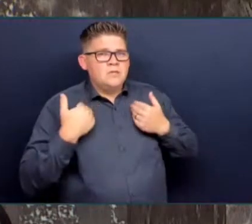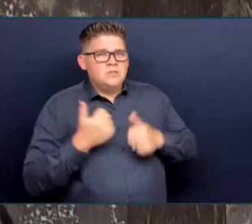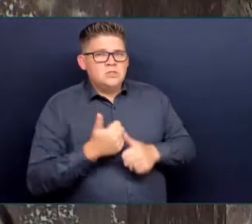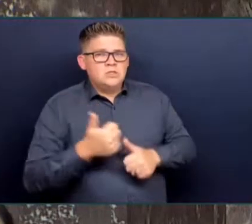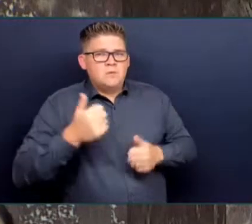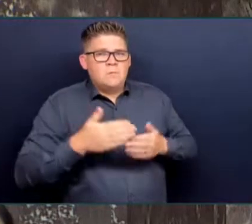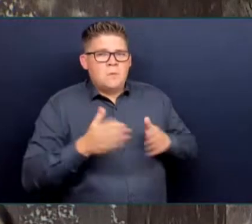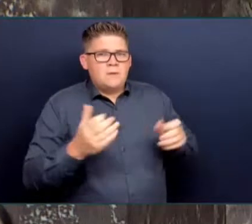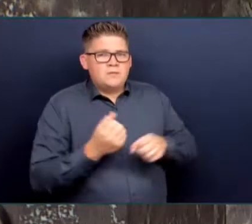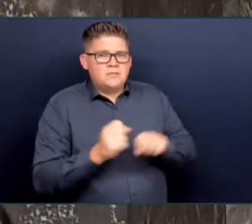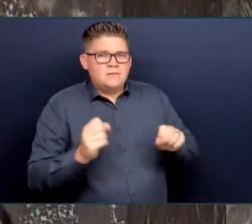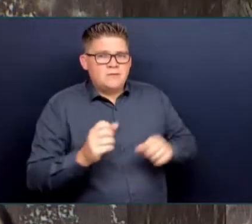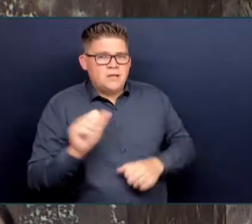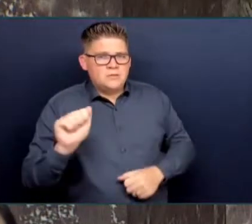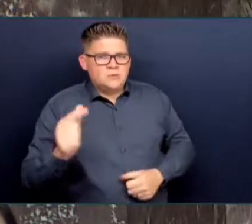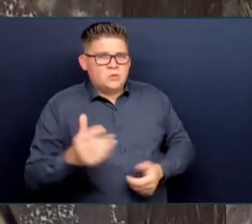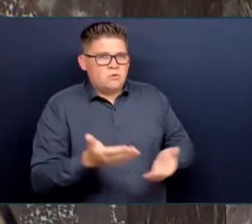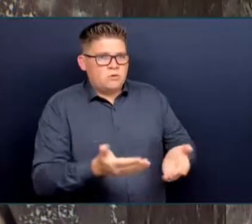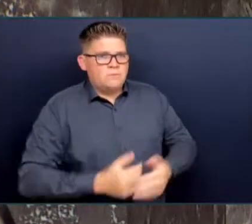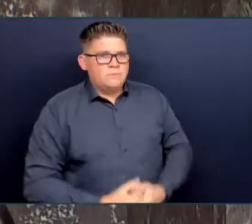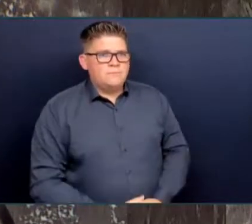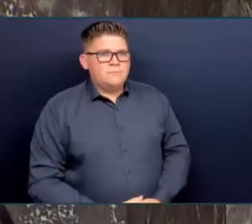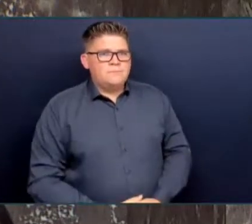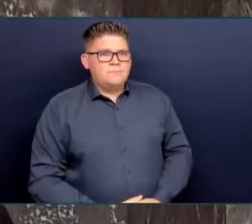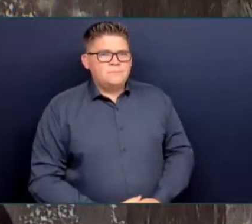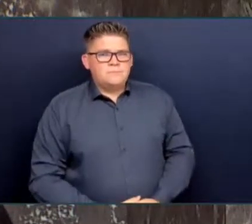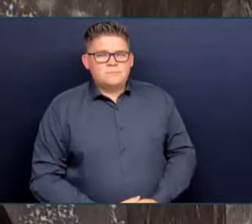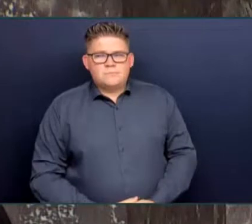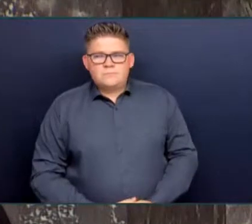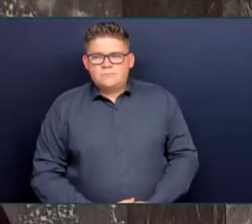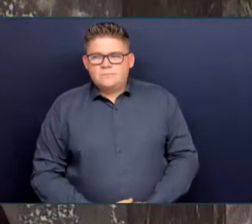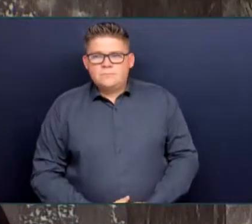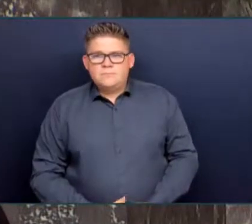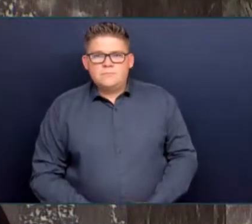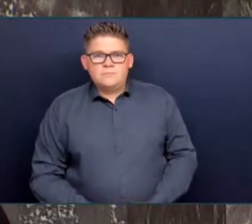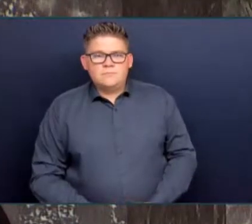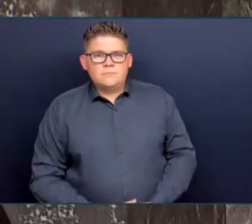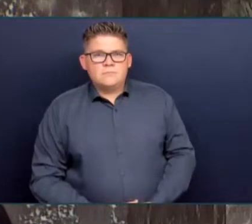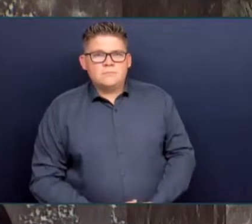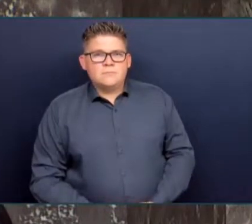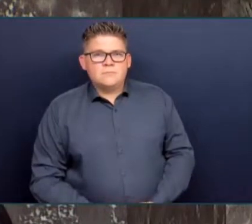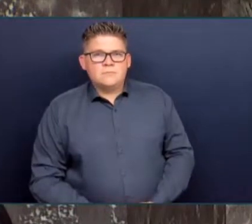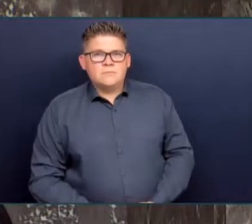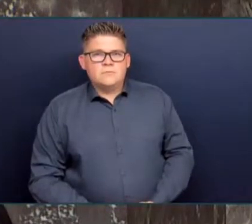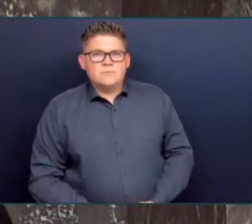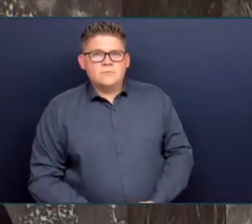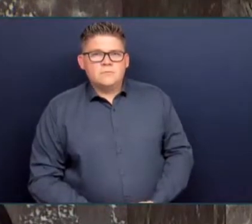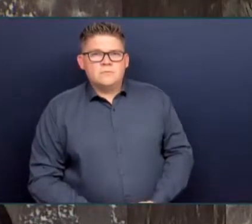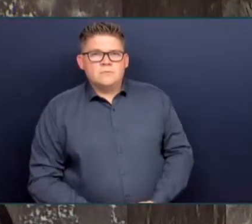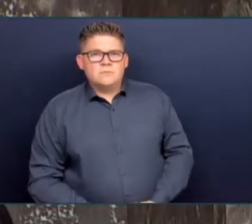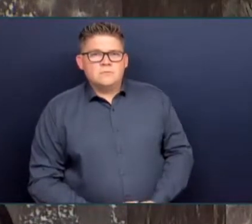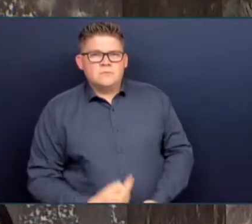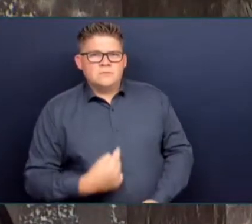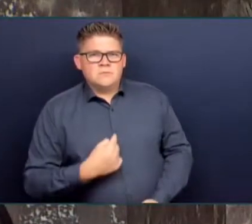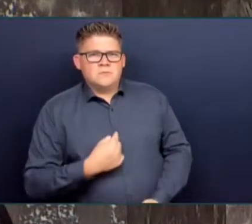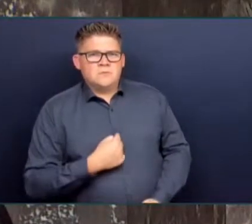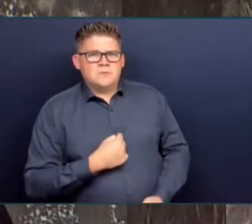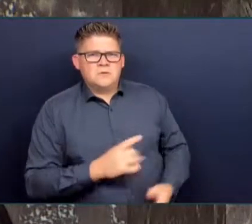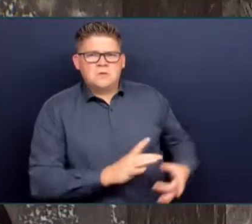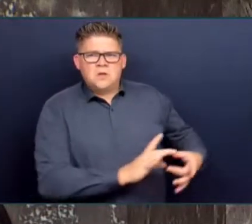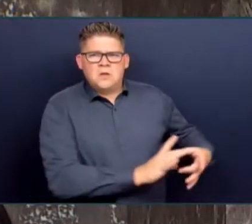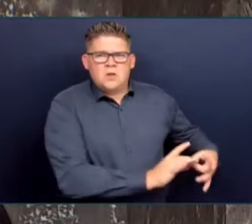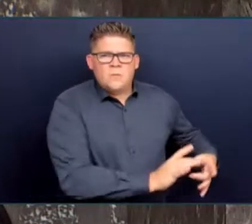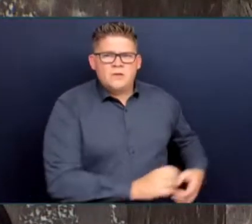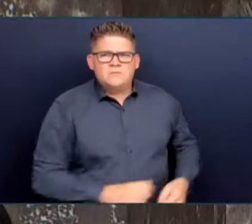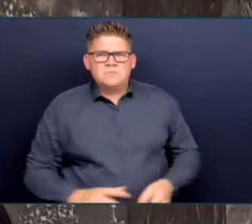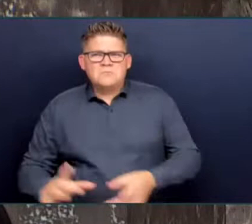Thank you, Honourable Speaker. It's funny I hear across the way commenting because I stood up, and it's funny because the member across